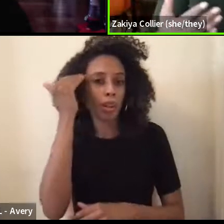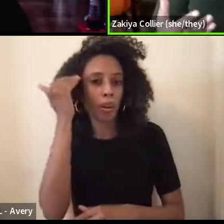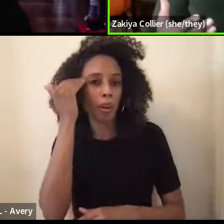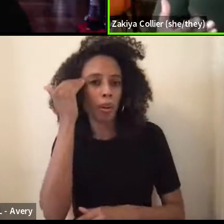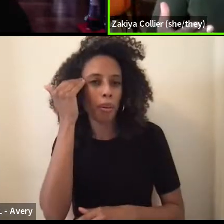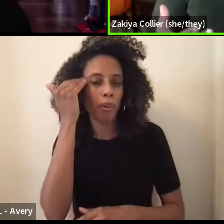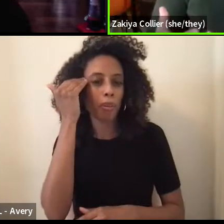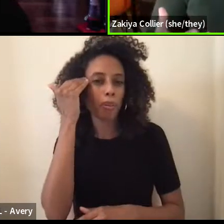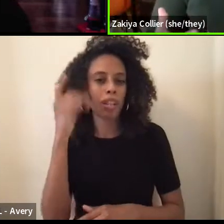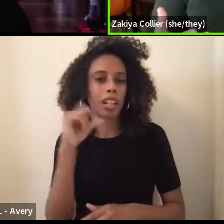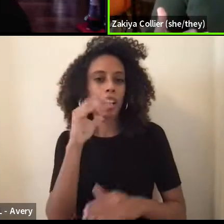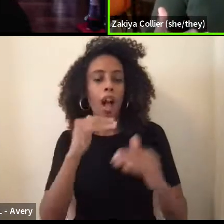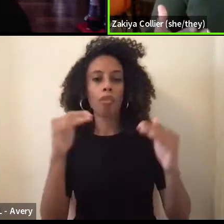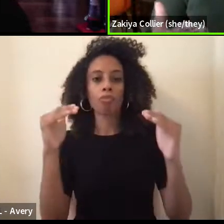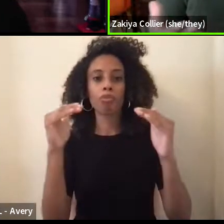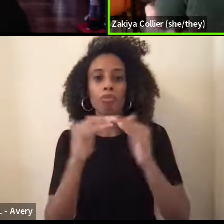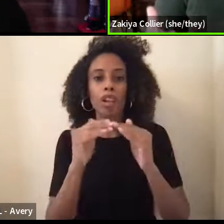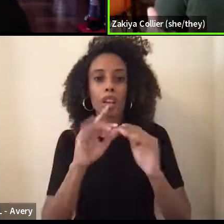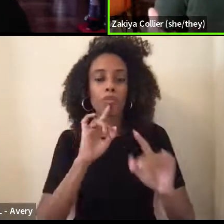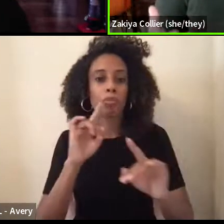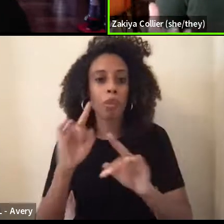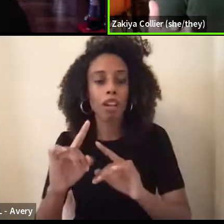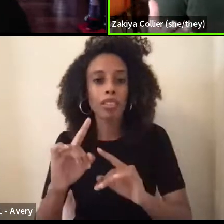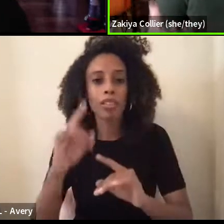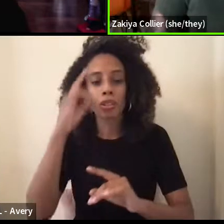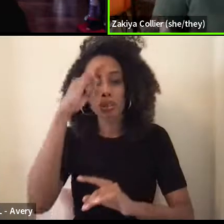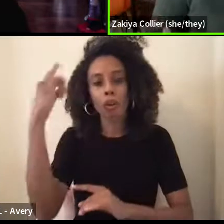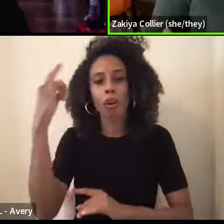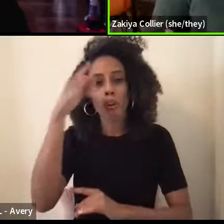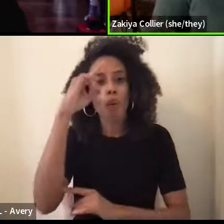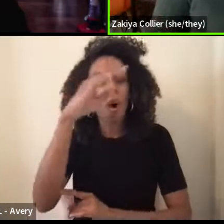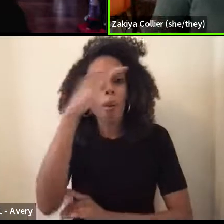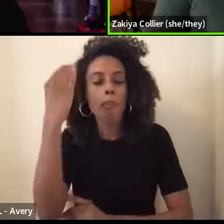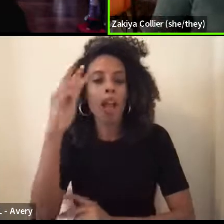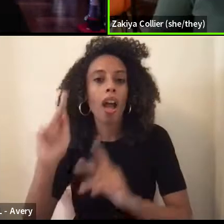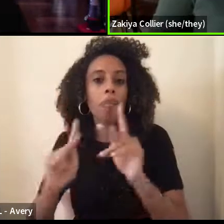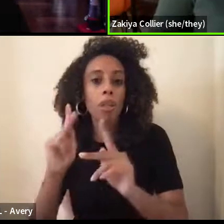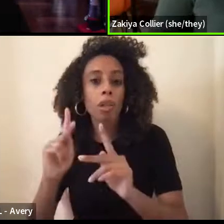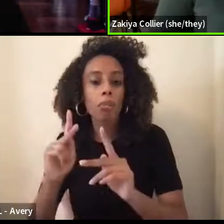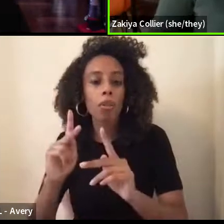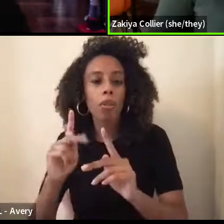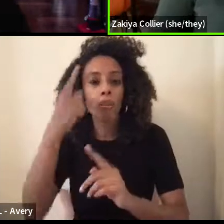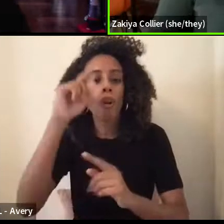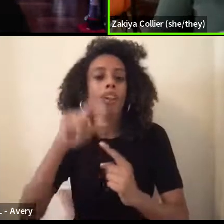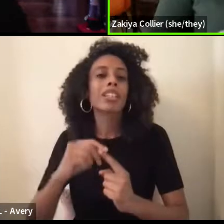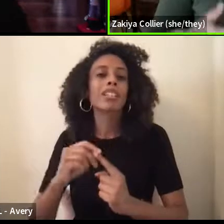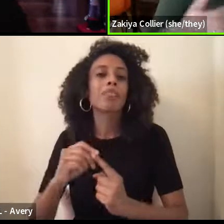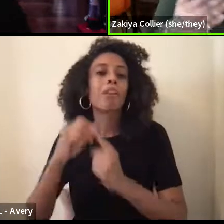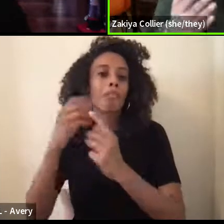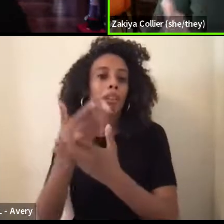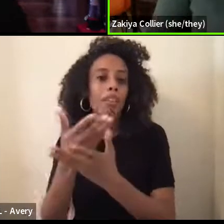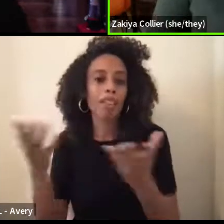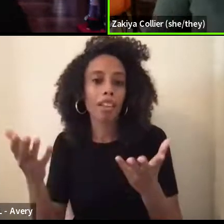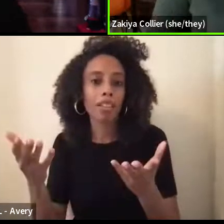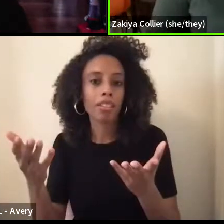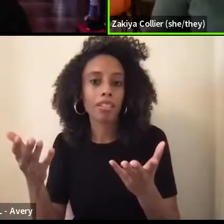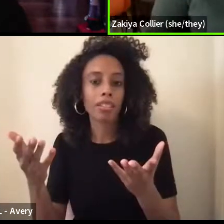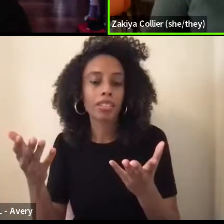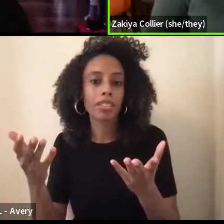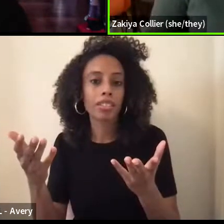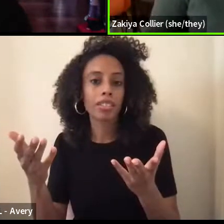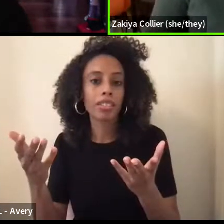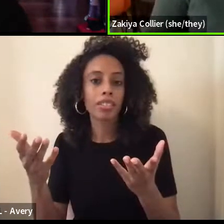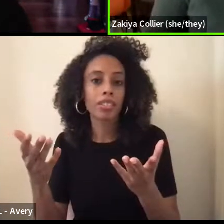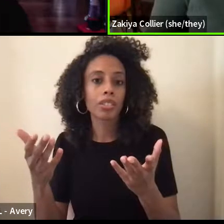consequences for black people for certain things, or that there were disparate outcomes